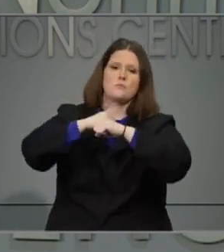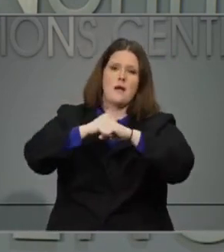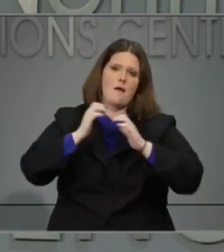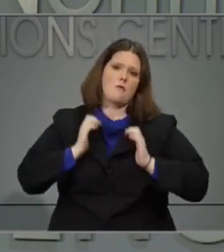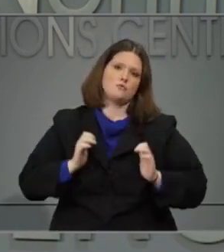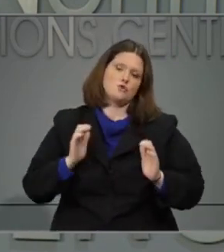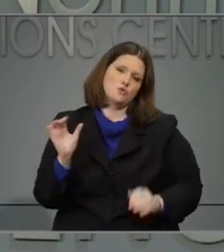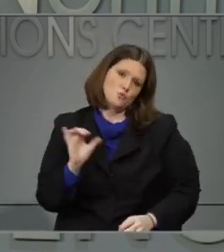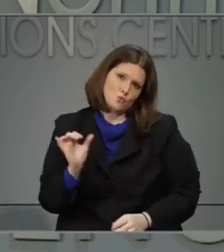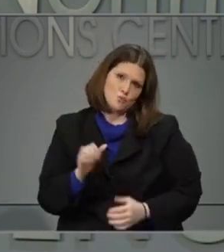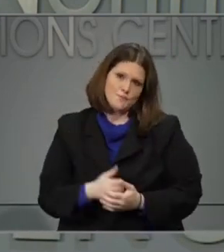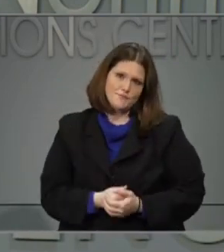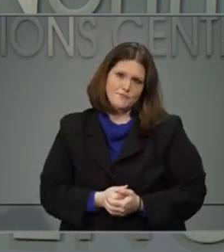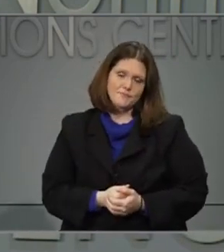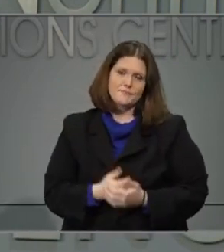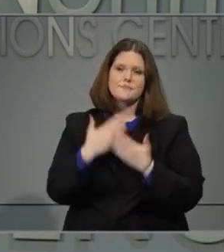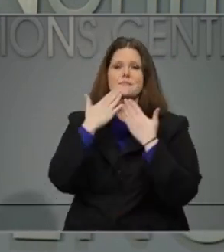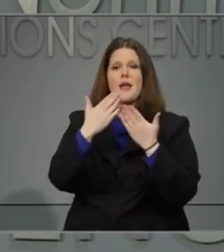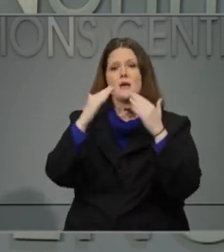Next question please.